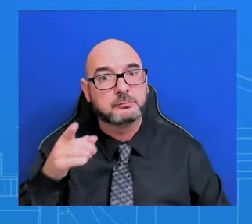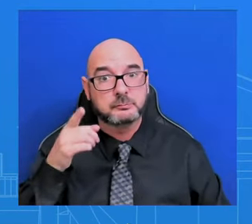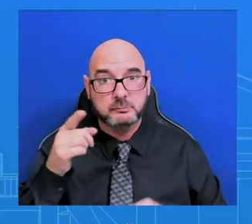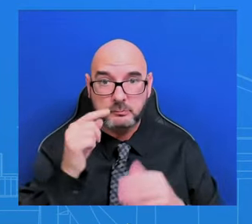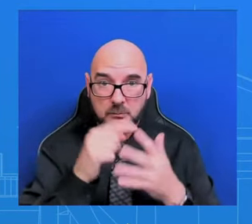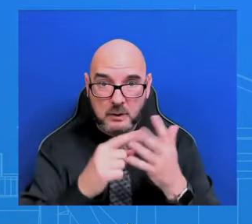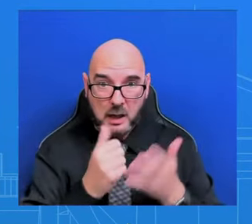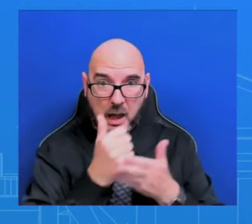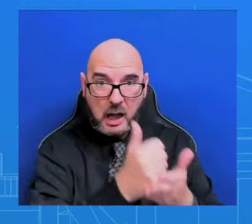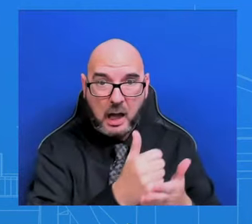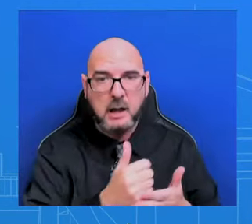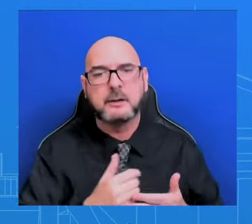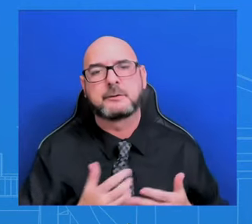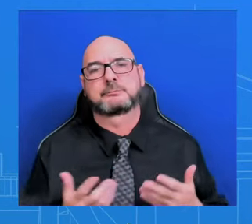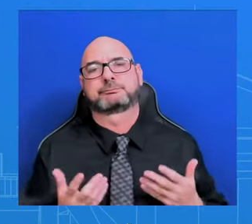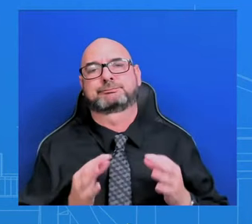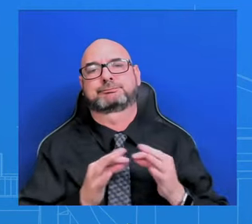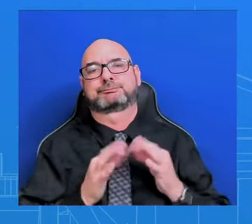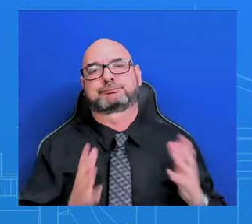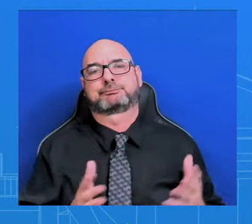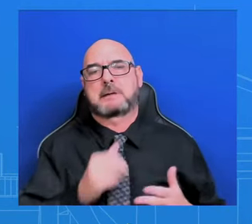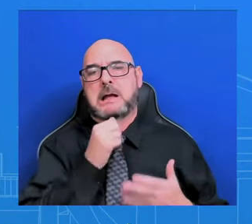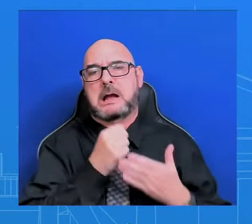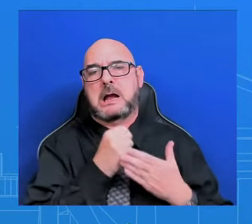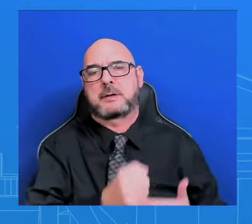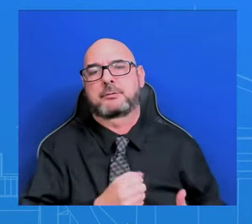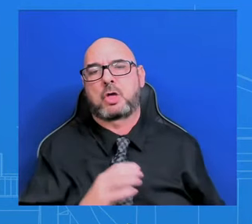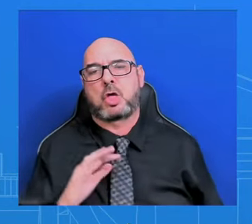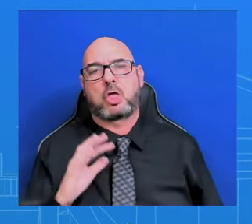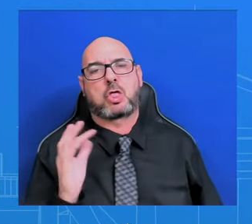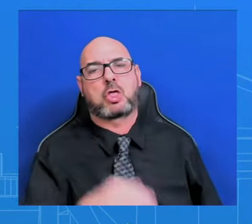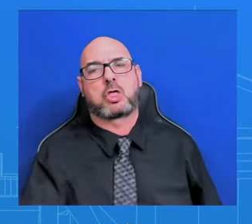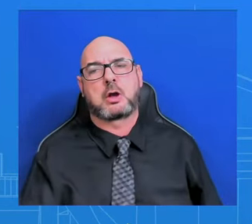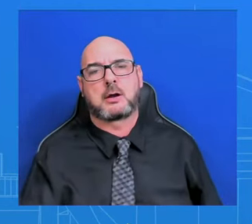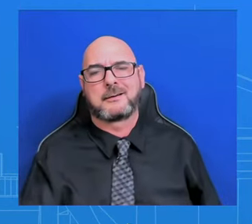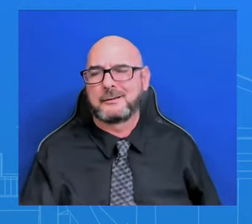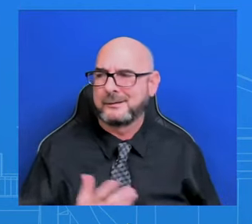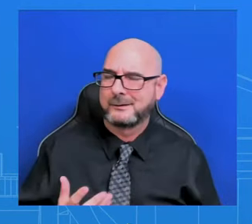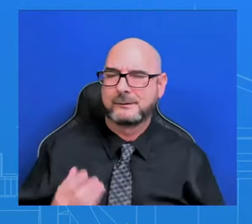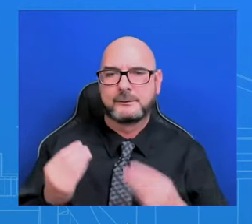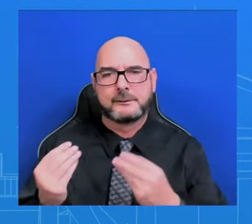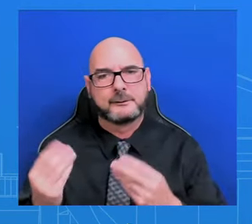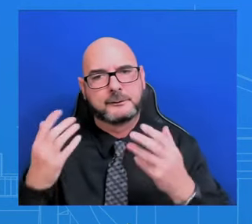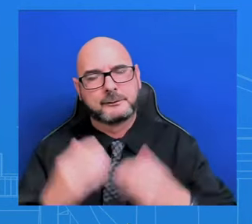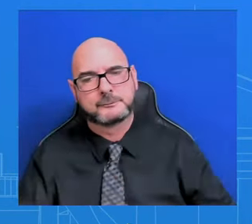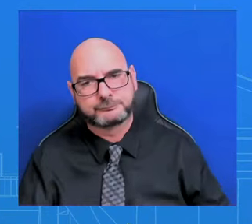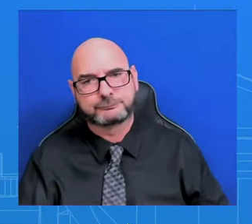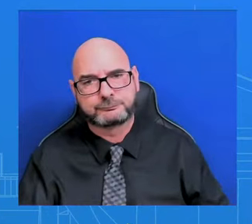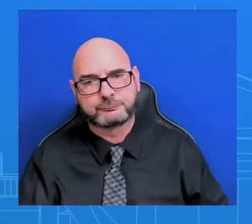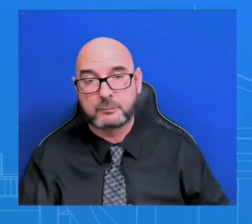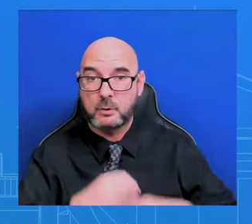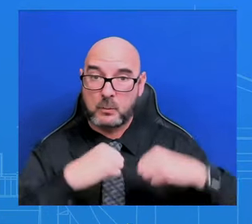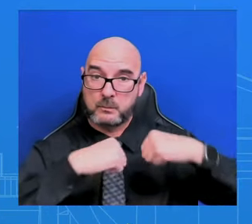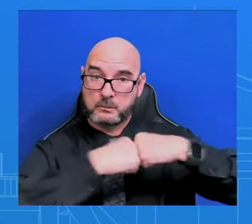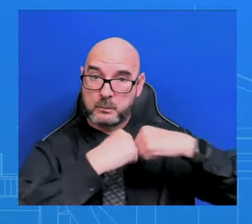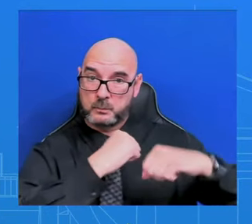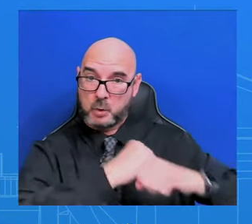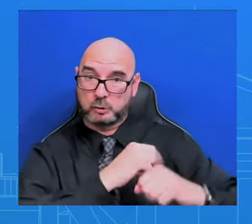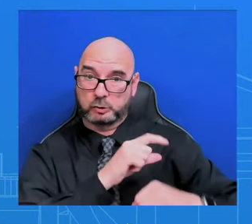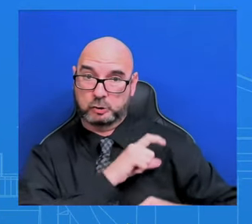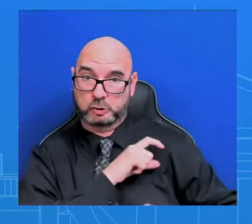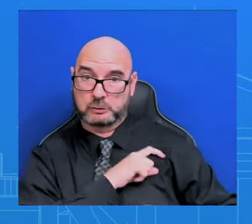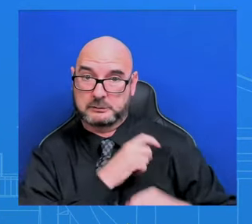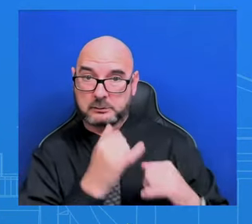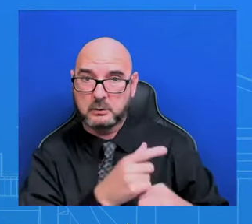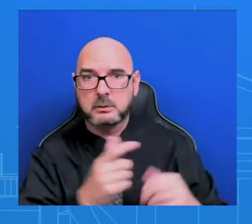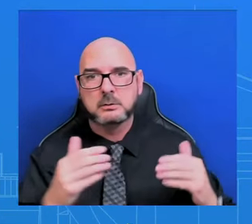And so now, it's going to allow border security to do their jobs. It's going to allow border security to actually act